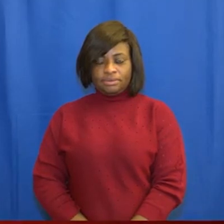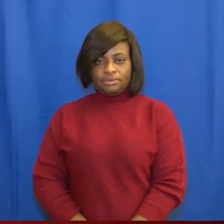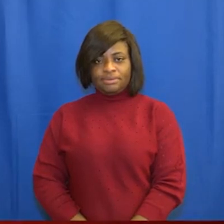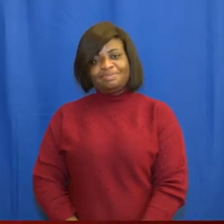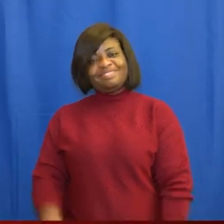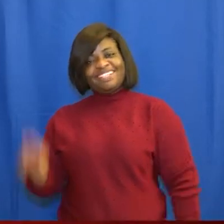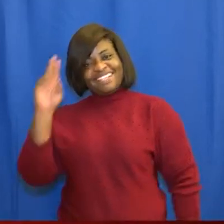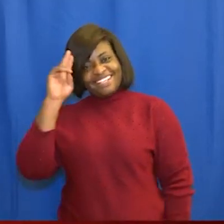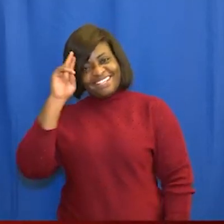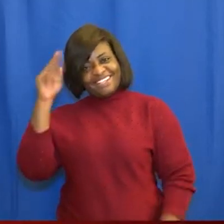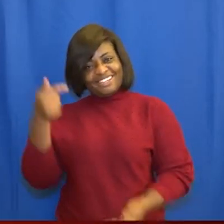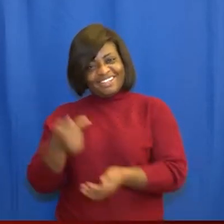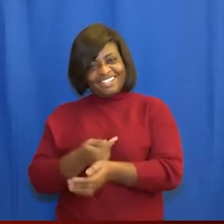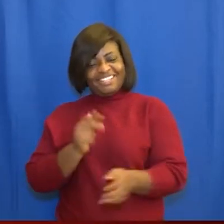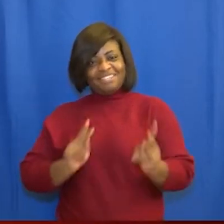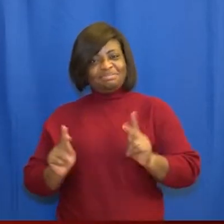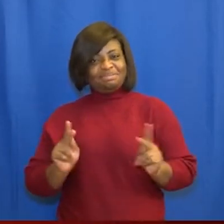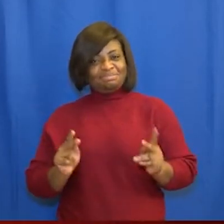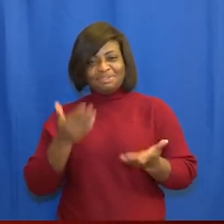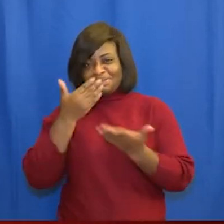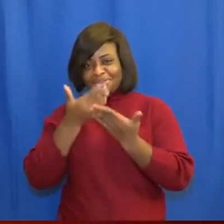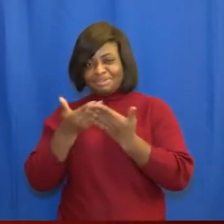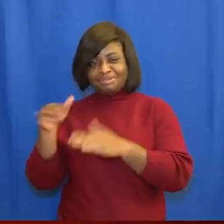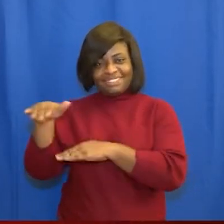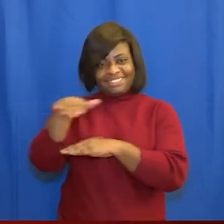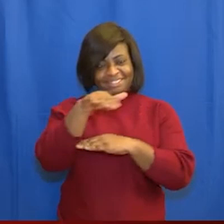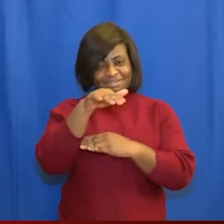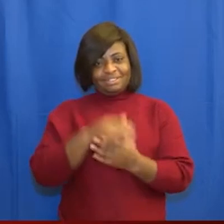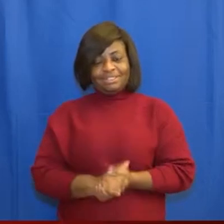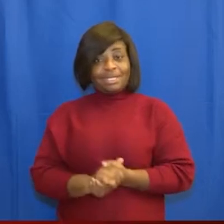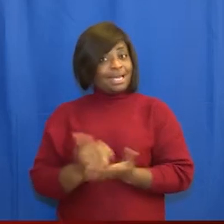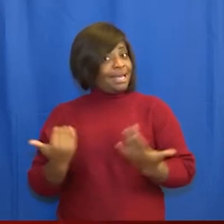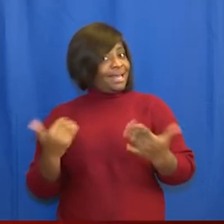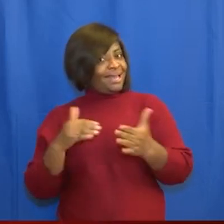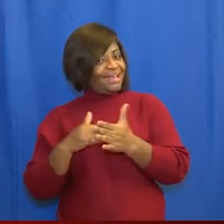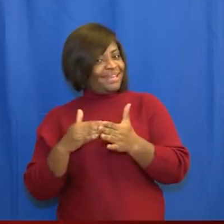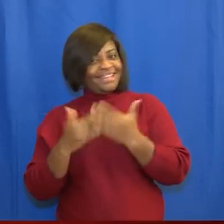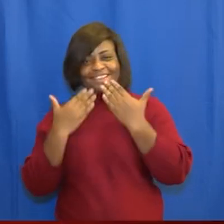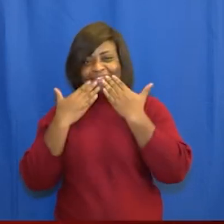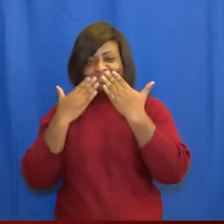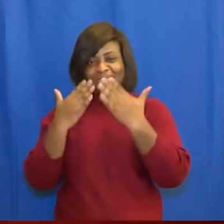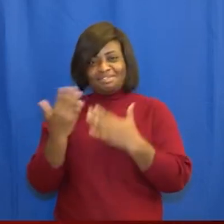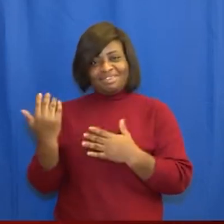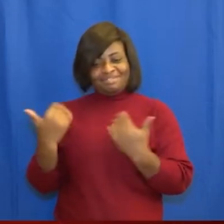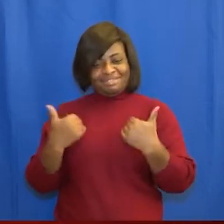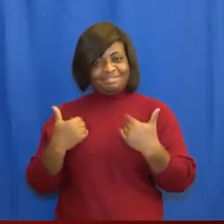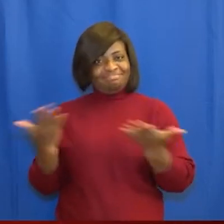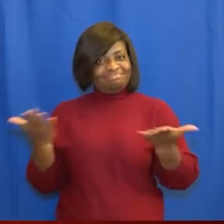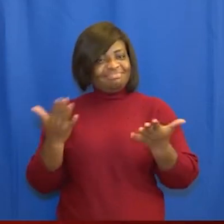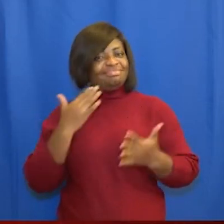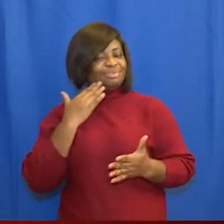fellow ghanaans good evening and once again thank you for having me in your homes